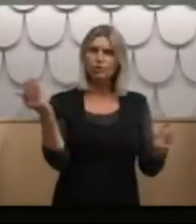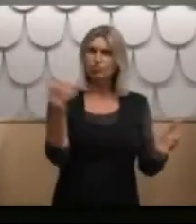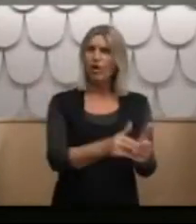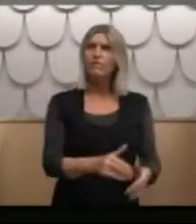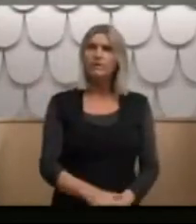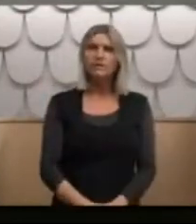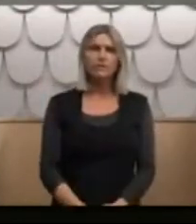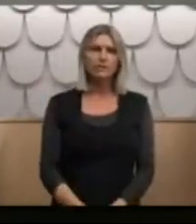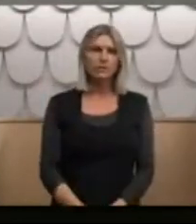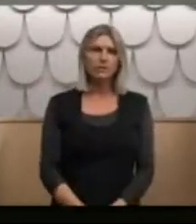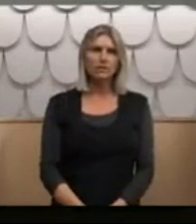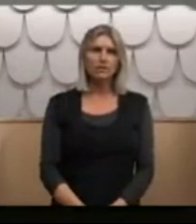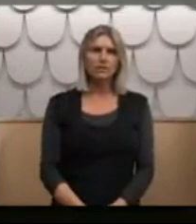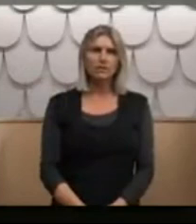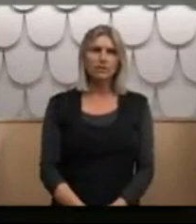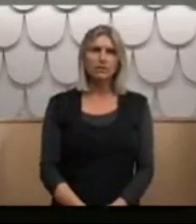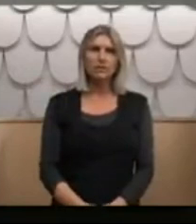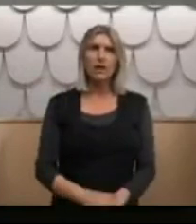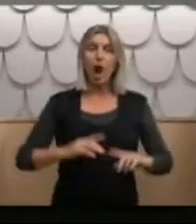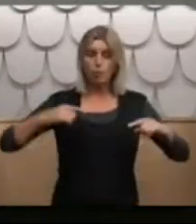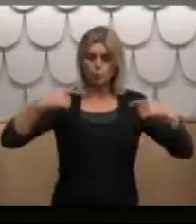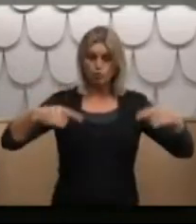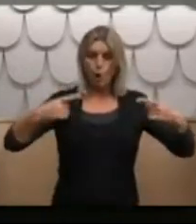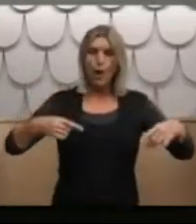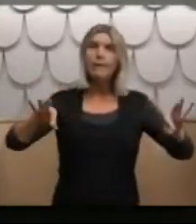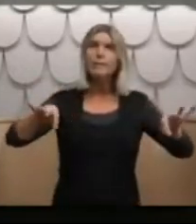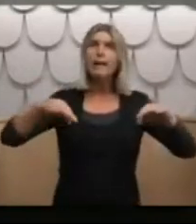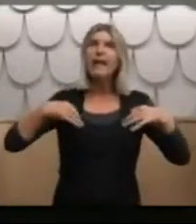I was rolled in a blanket and the other boys beat the shit out of me.